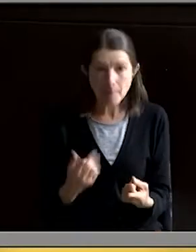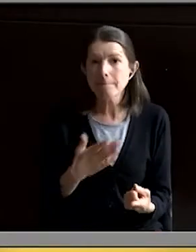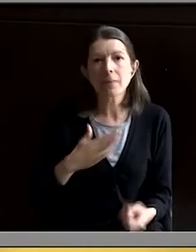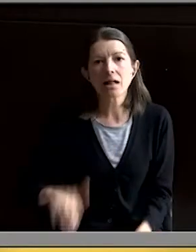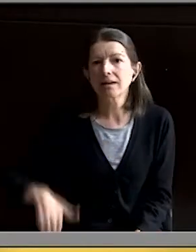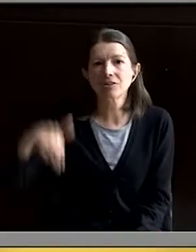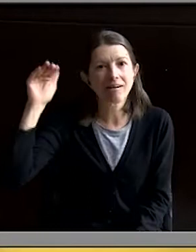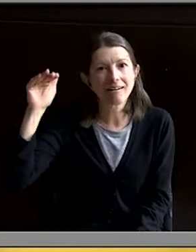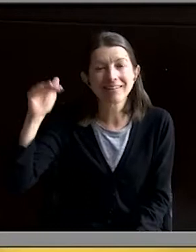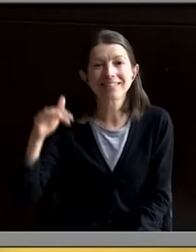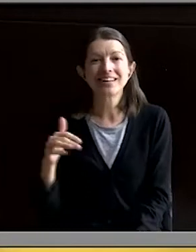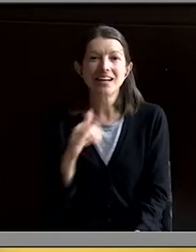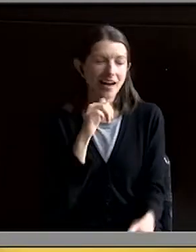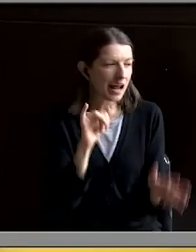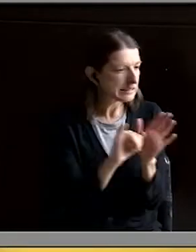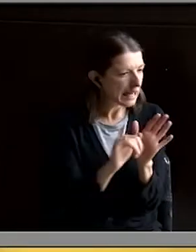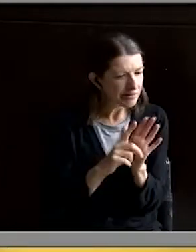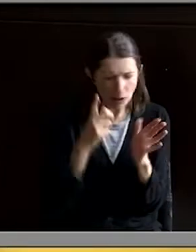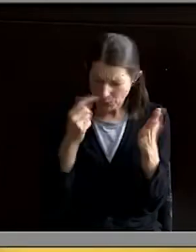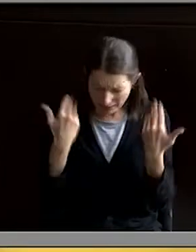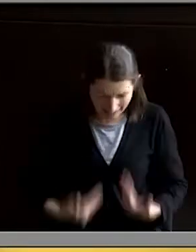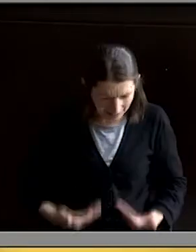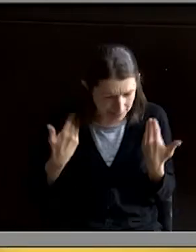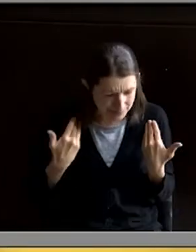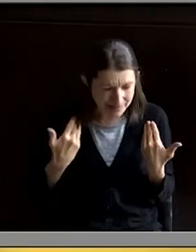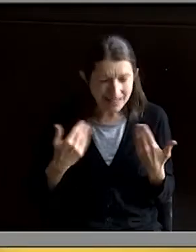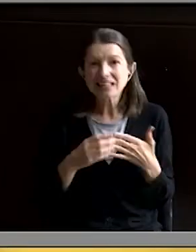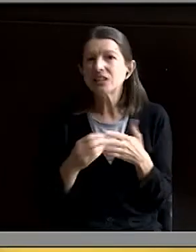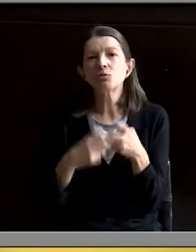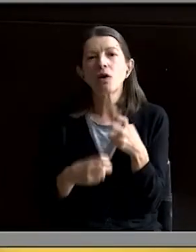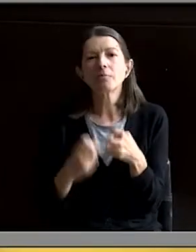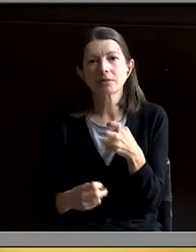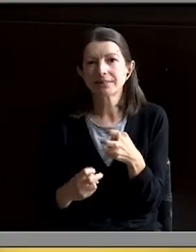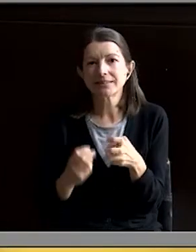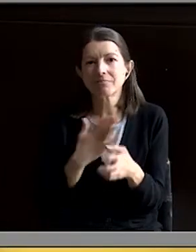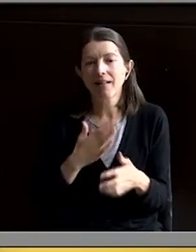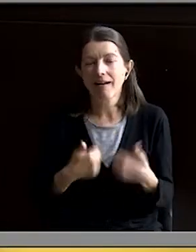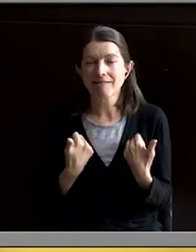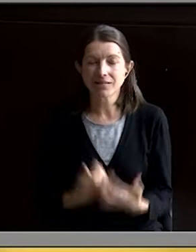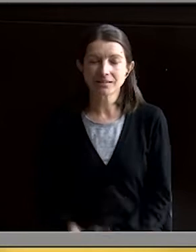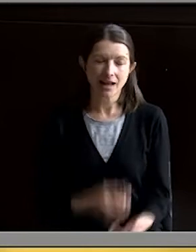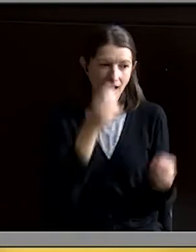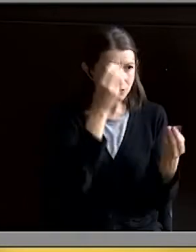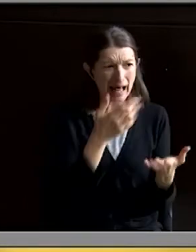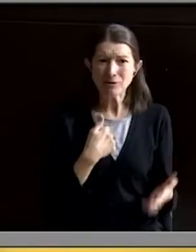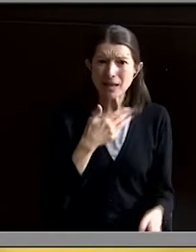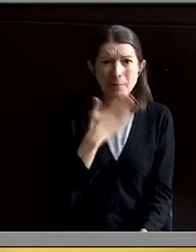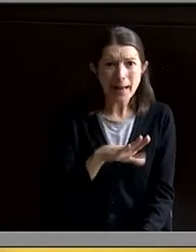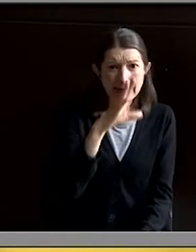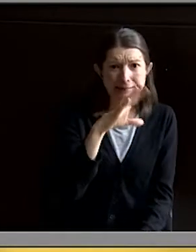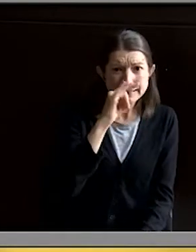life. Not being able to identify and figure out who I was led to problems early on in life. I often tell people I was a bad kid,